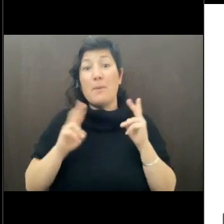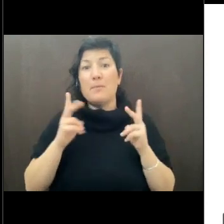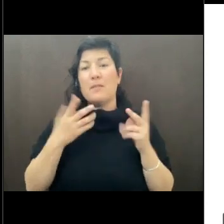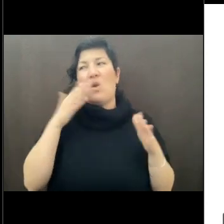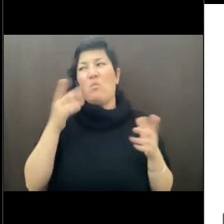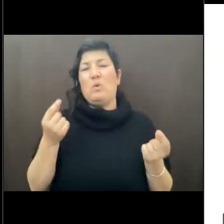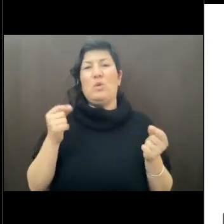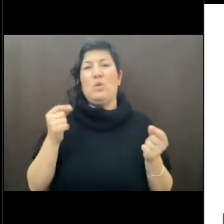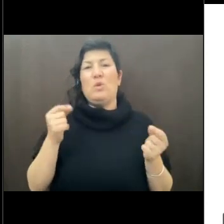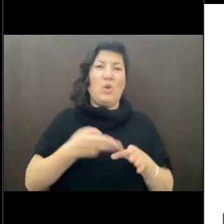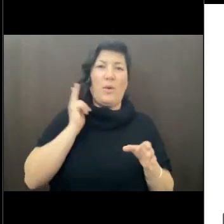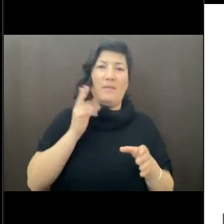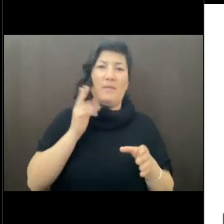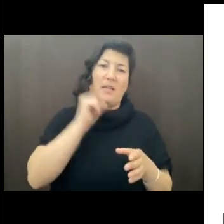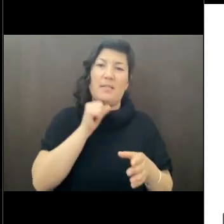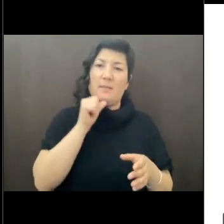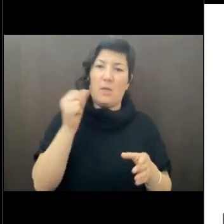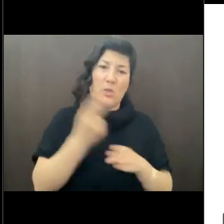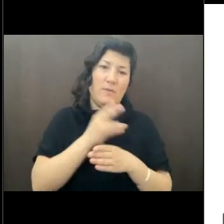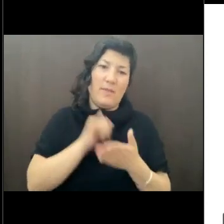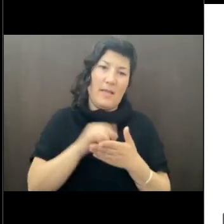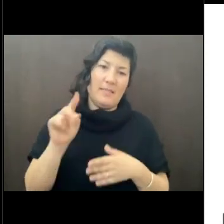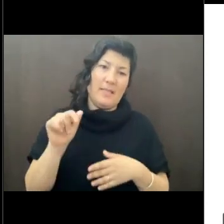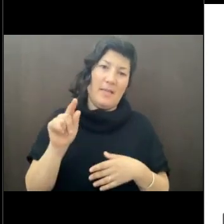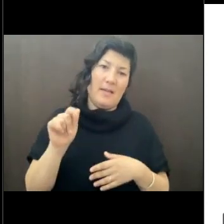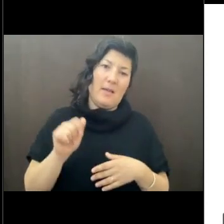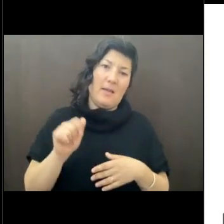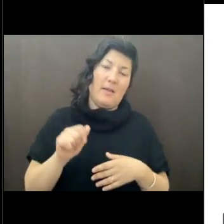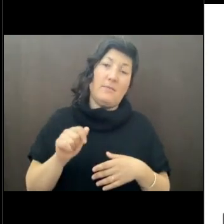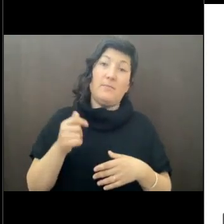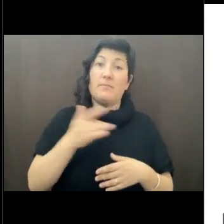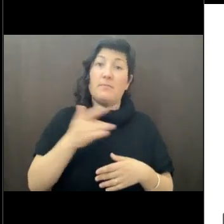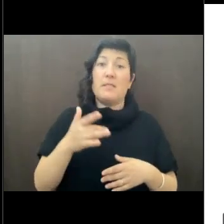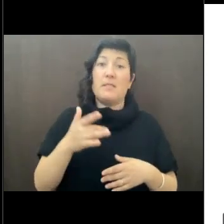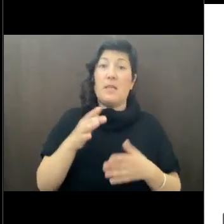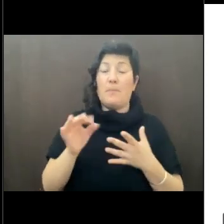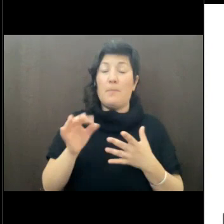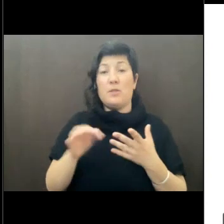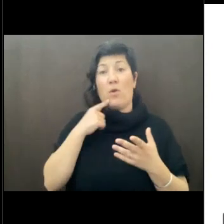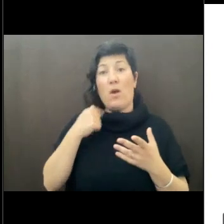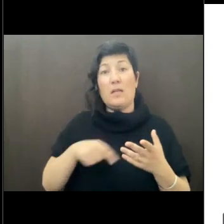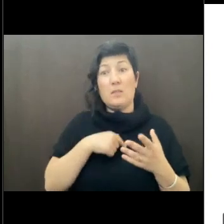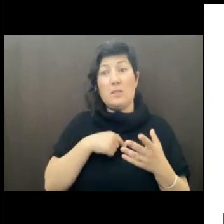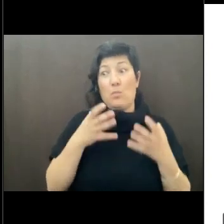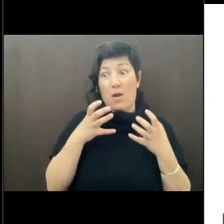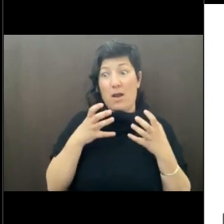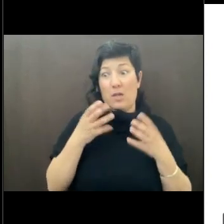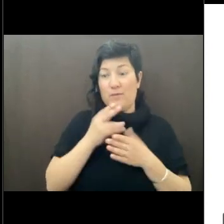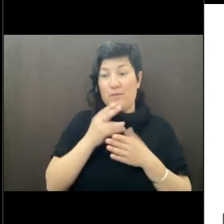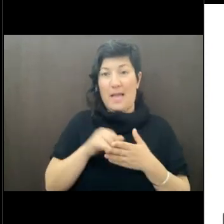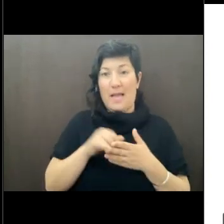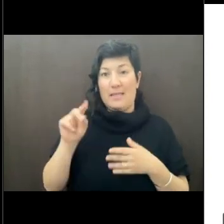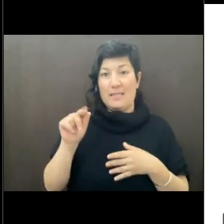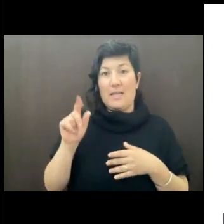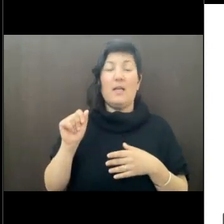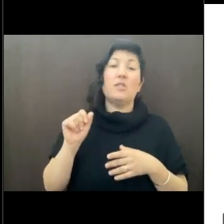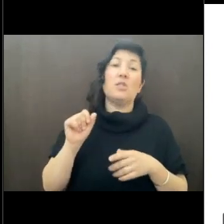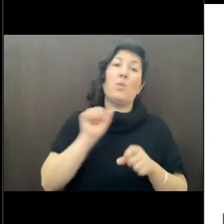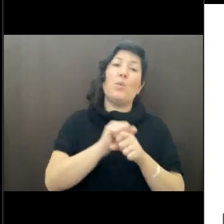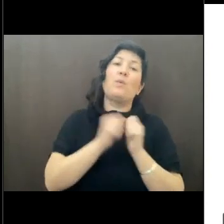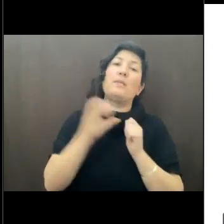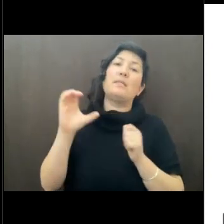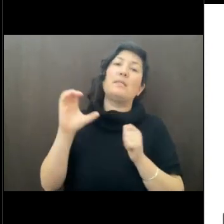I guess I'm not using this data. Not really an option for us. We really want to use the data. So we actually worked with CECOM back